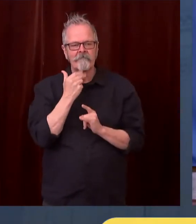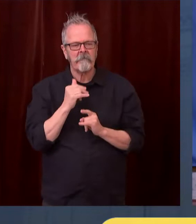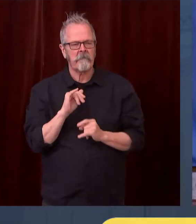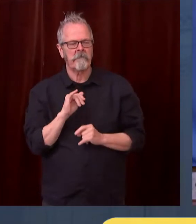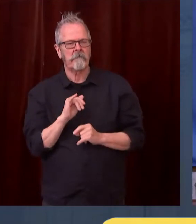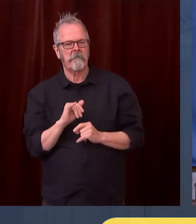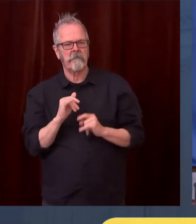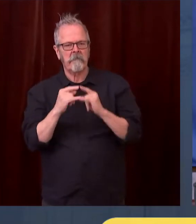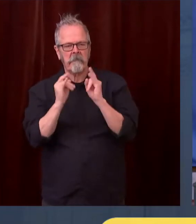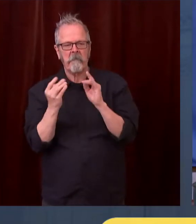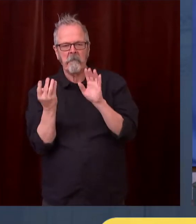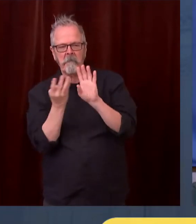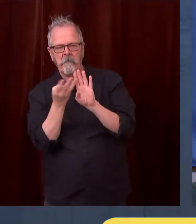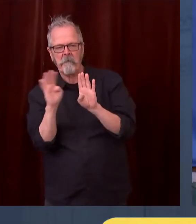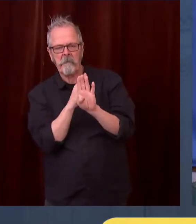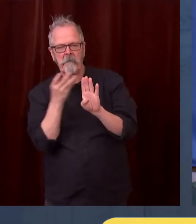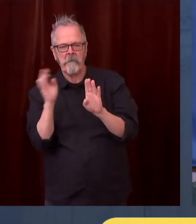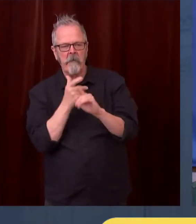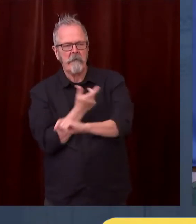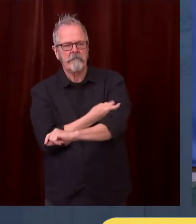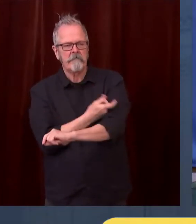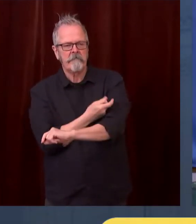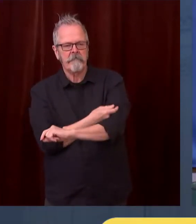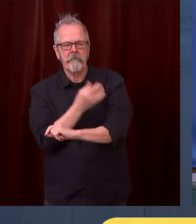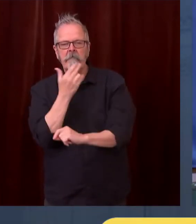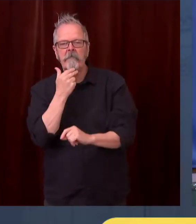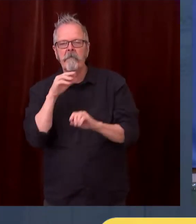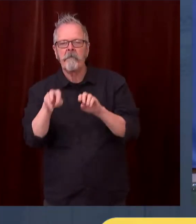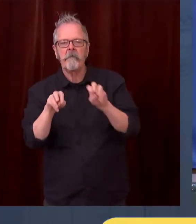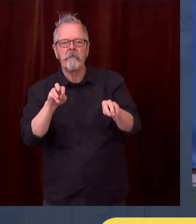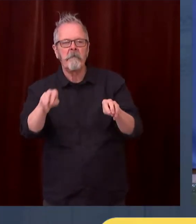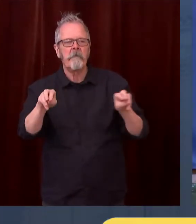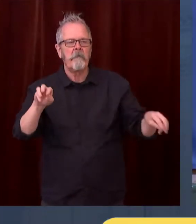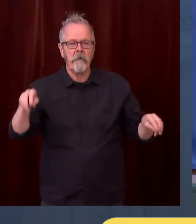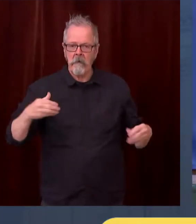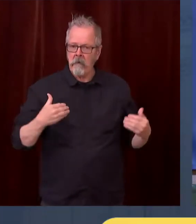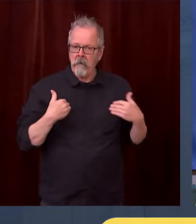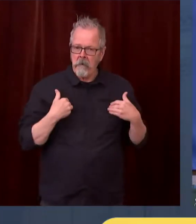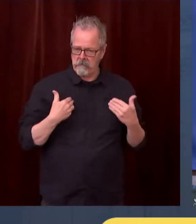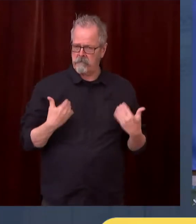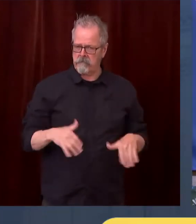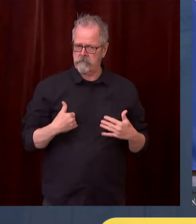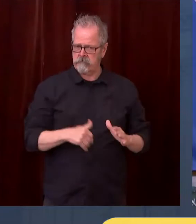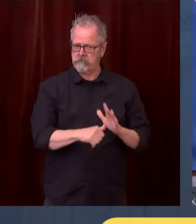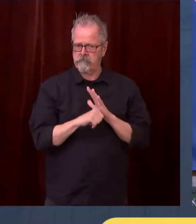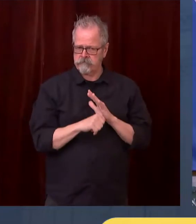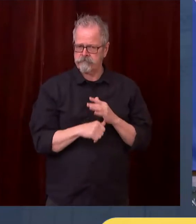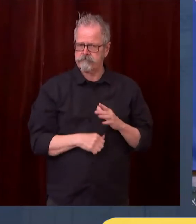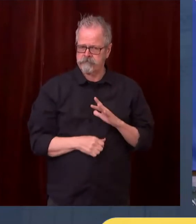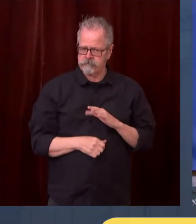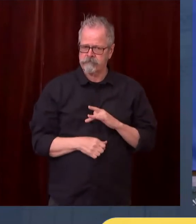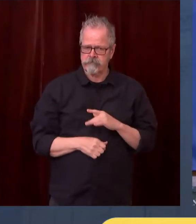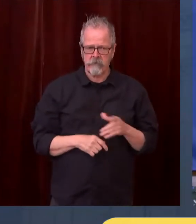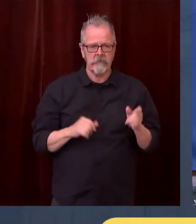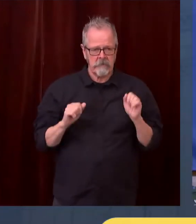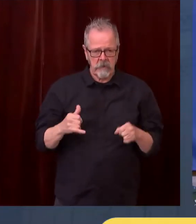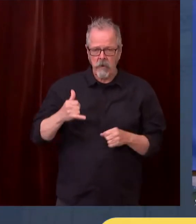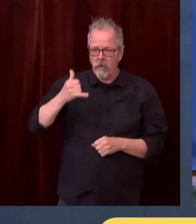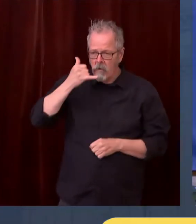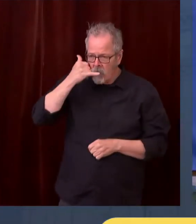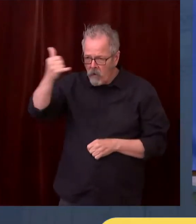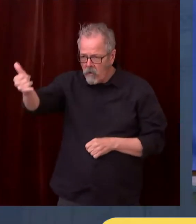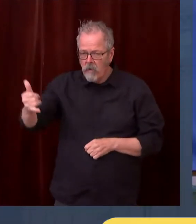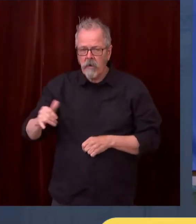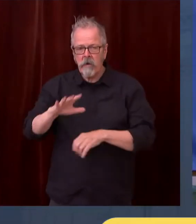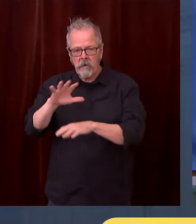folks who don't have computer access. And then while I was at that pop-up clinic, I saw a bus and